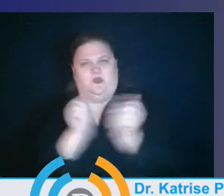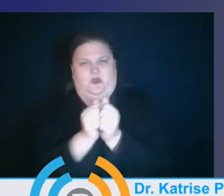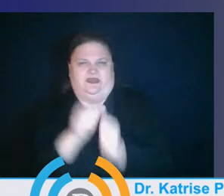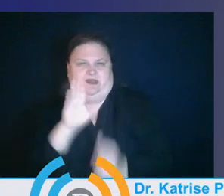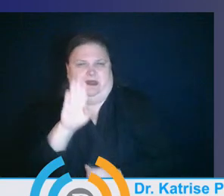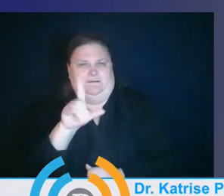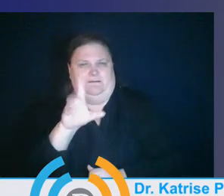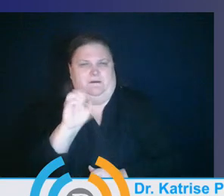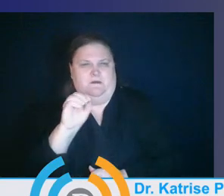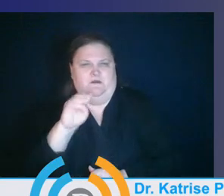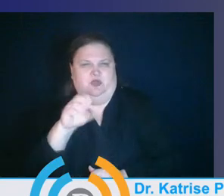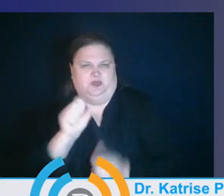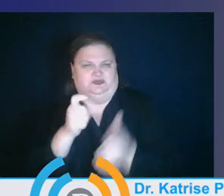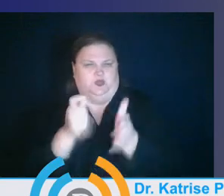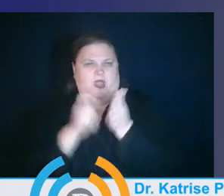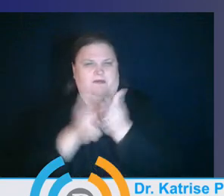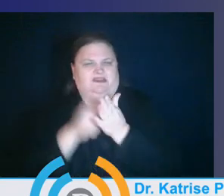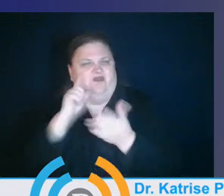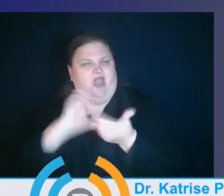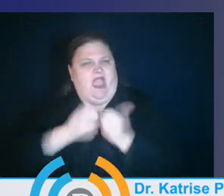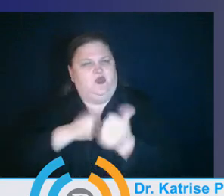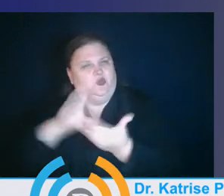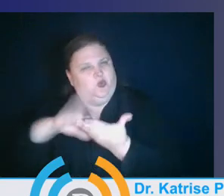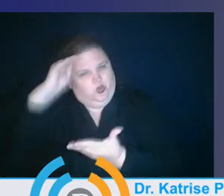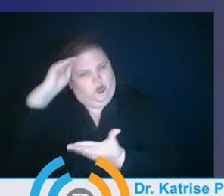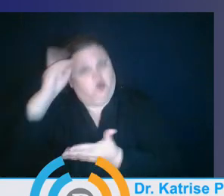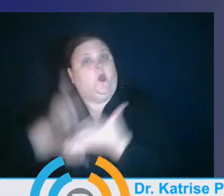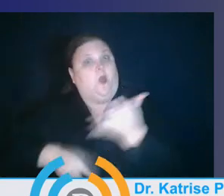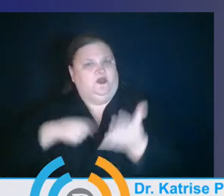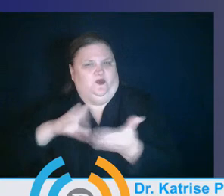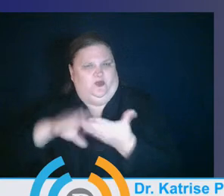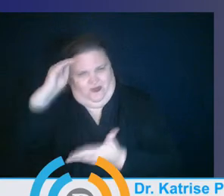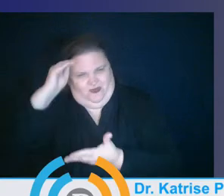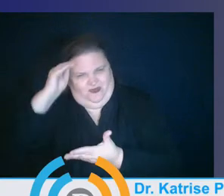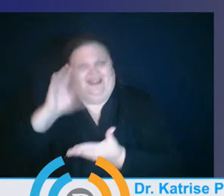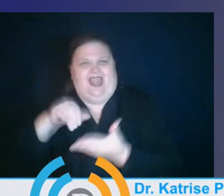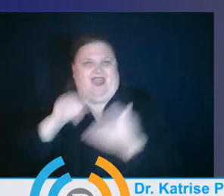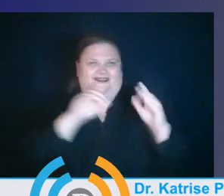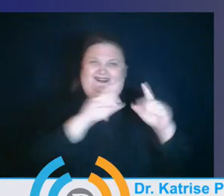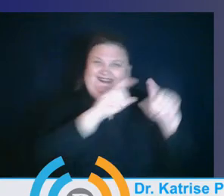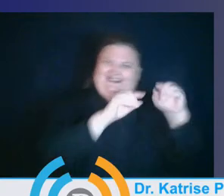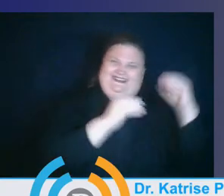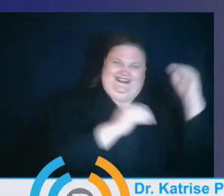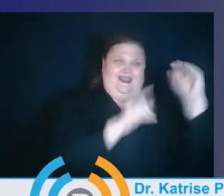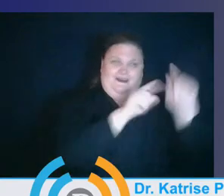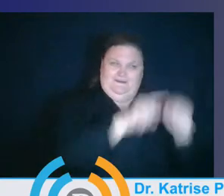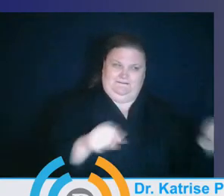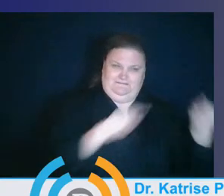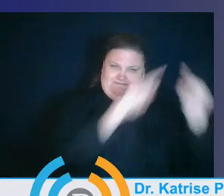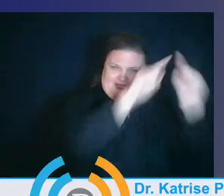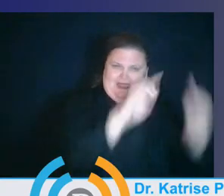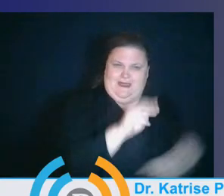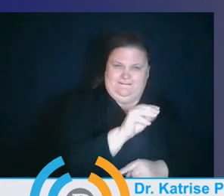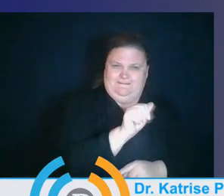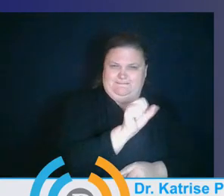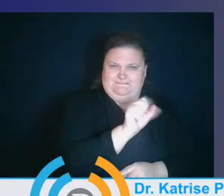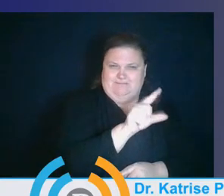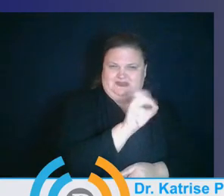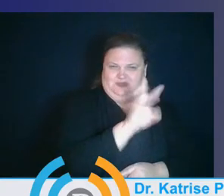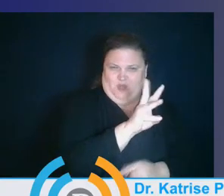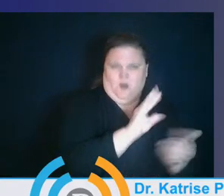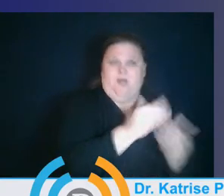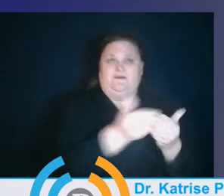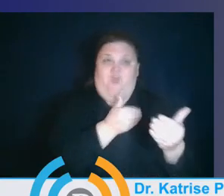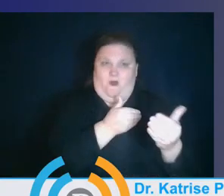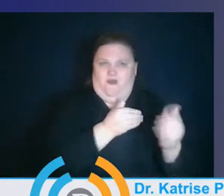of teaching and learning. so it's Maslow's before Bloom's, people before programs. And